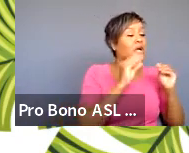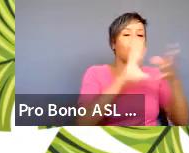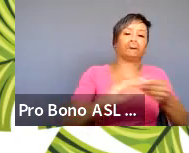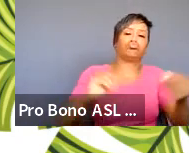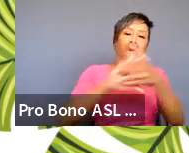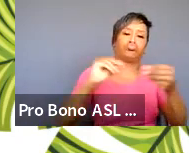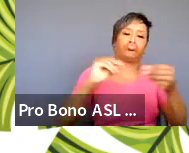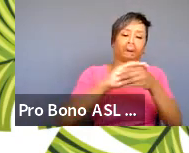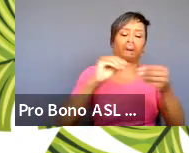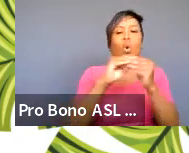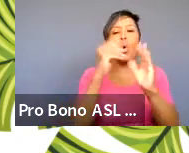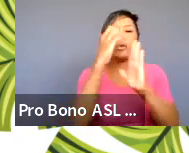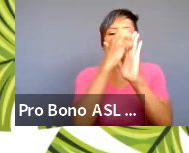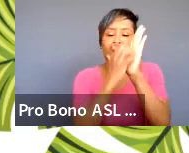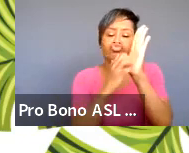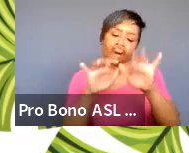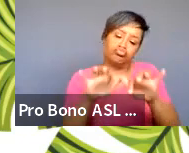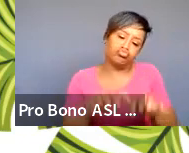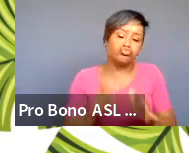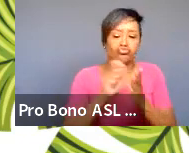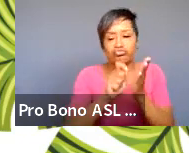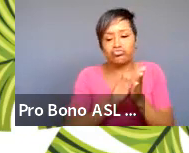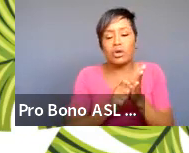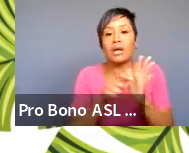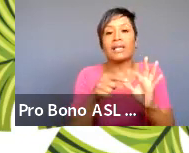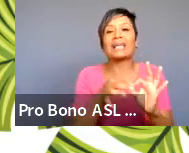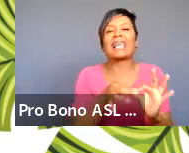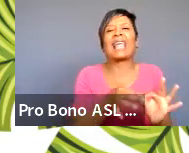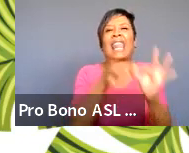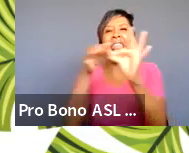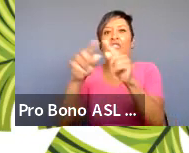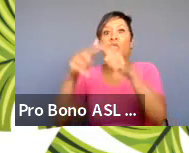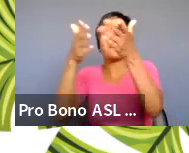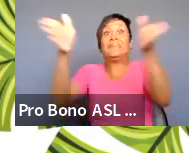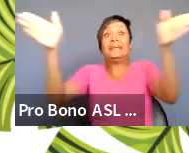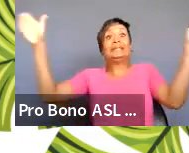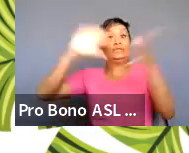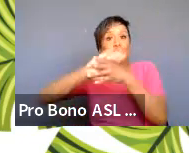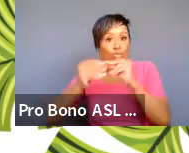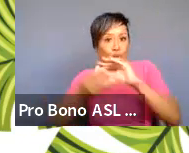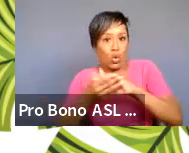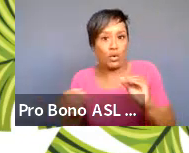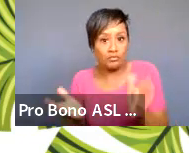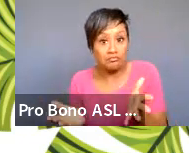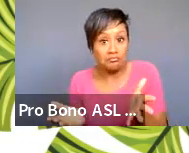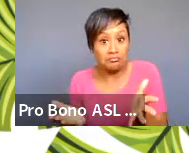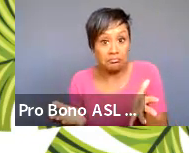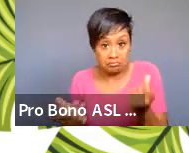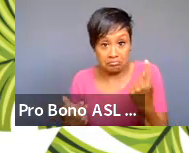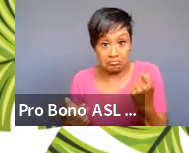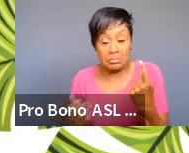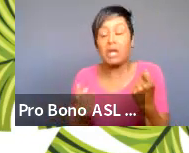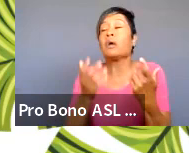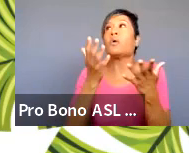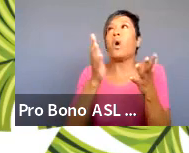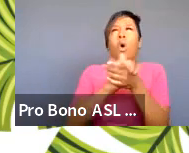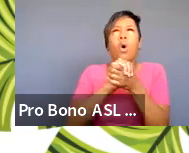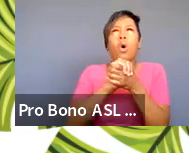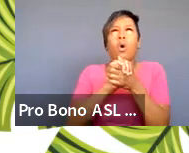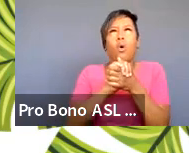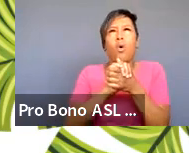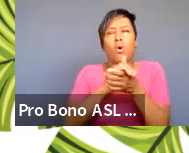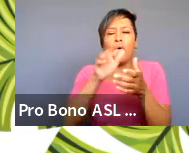the larger aspect of a story right so this when we you'll hear a lot